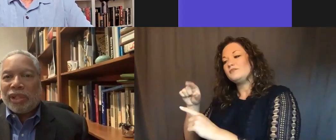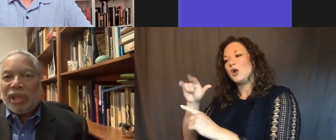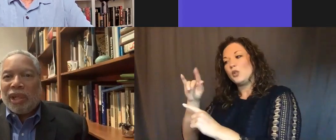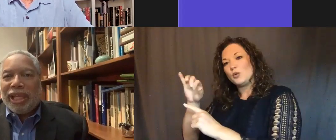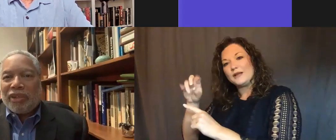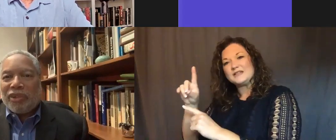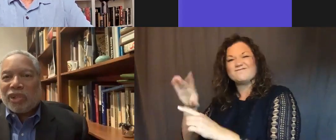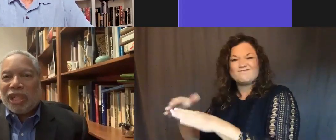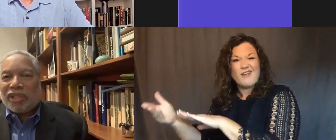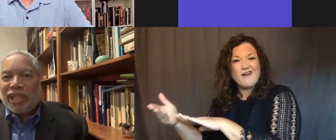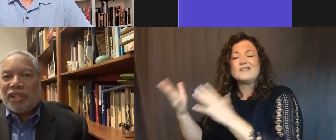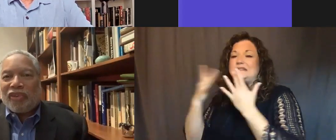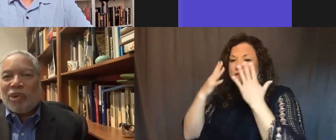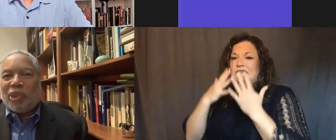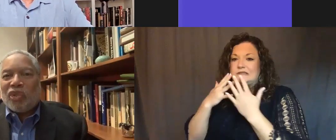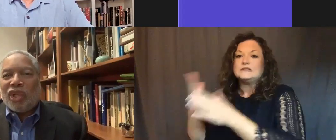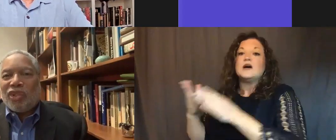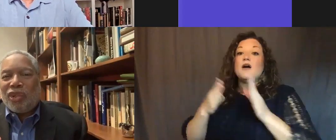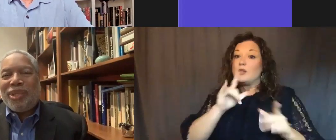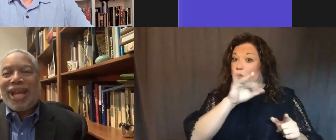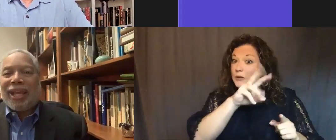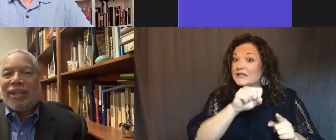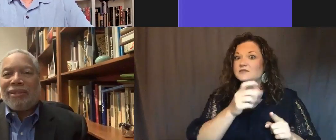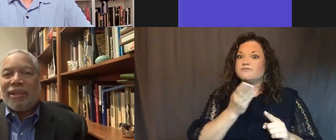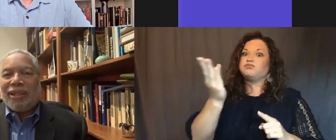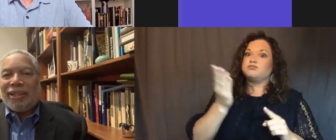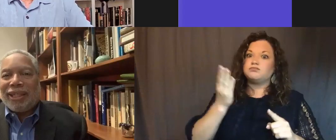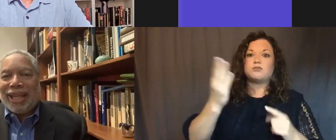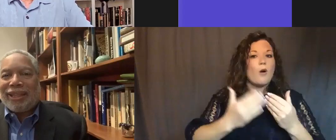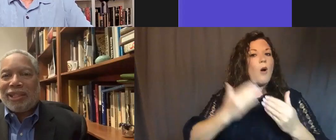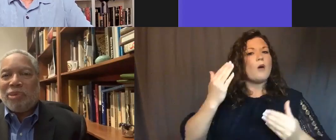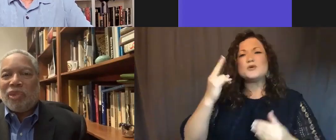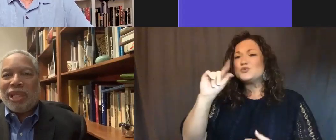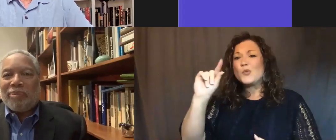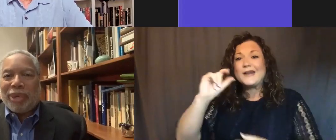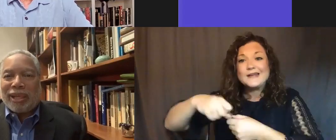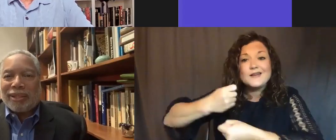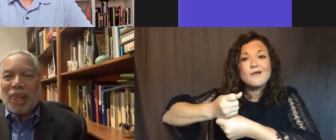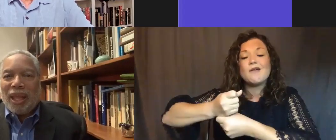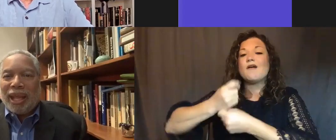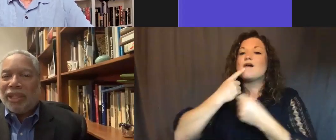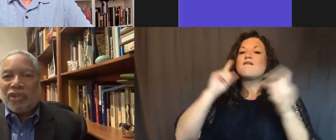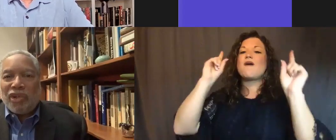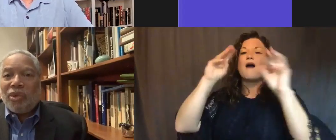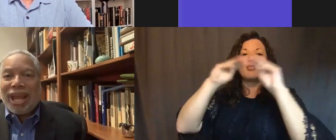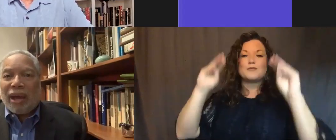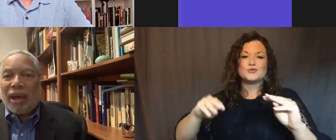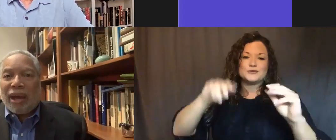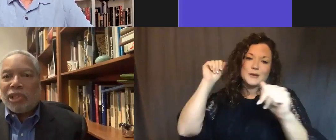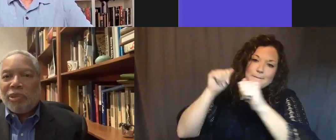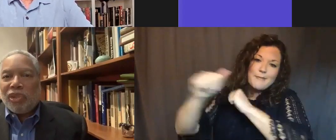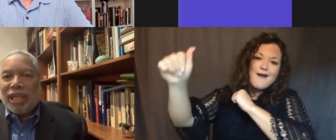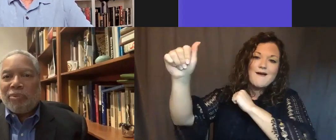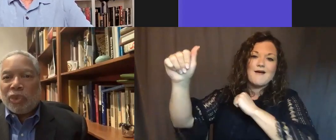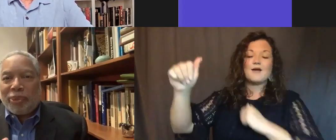Lewis introduced legislation for almost two decades to get this museum passed. And there's no doubt,